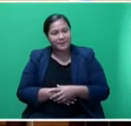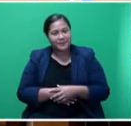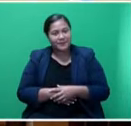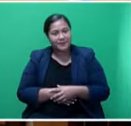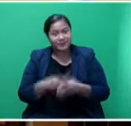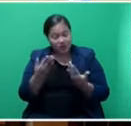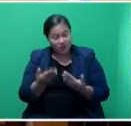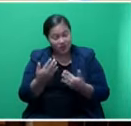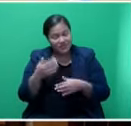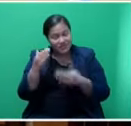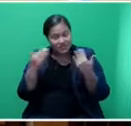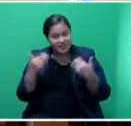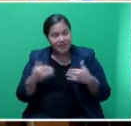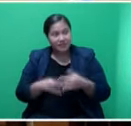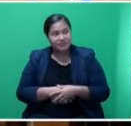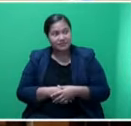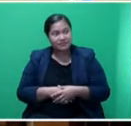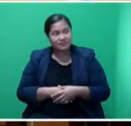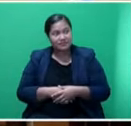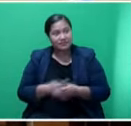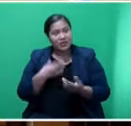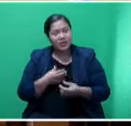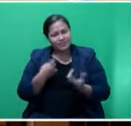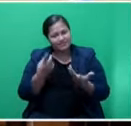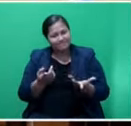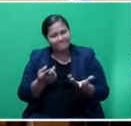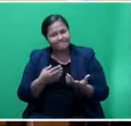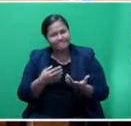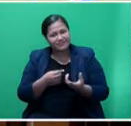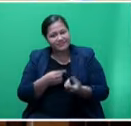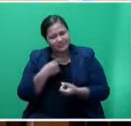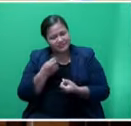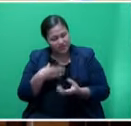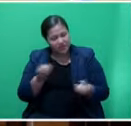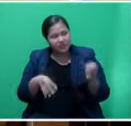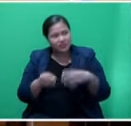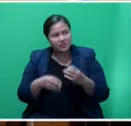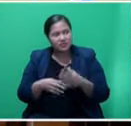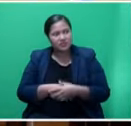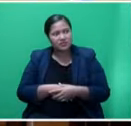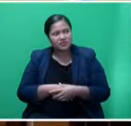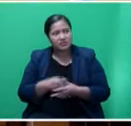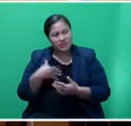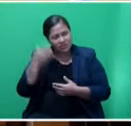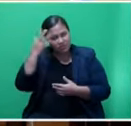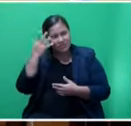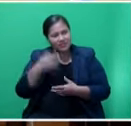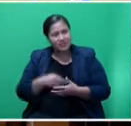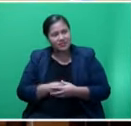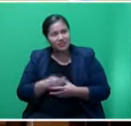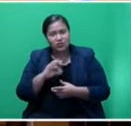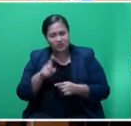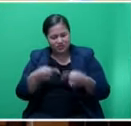Honourable Speaker, I wish to raise a concern. I think, I'm not sure about the acquisition of this. possibly will let this